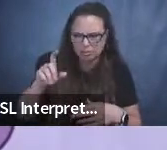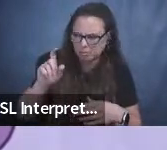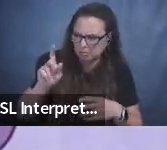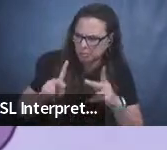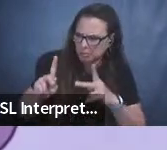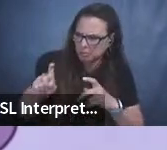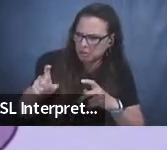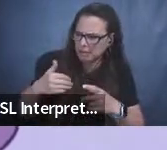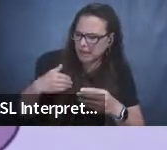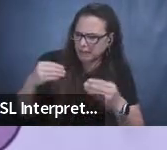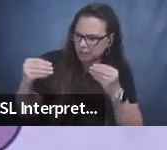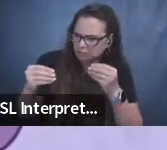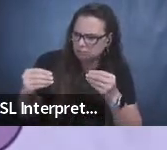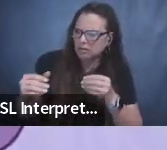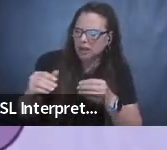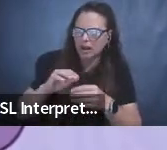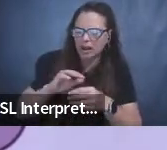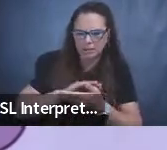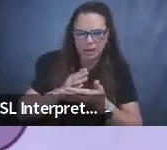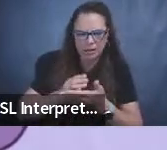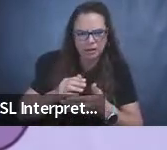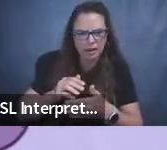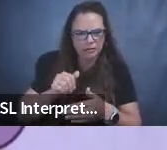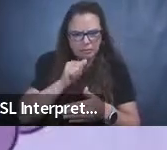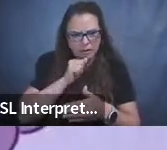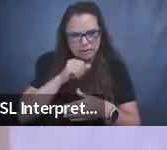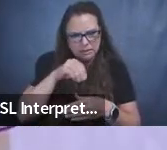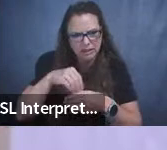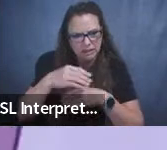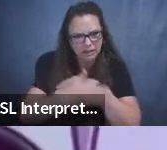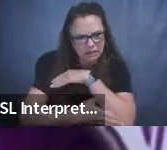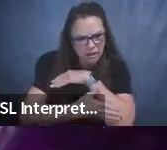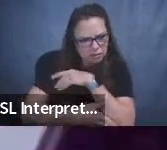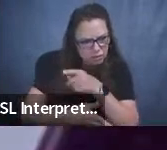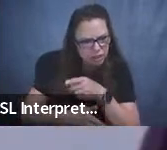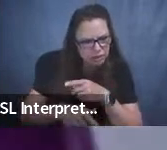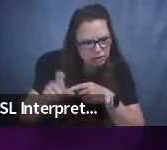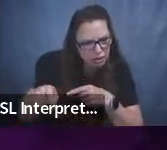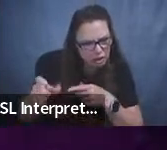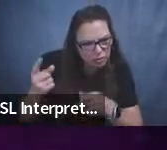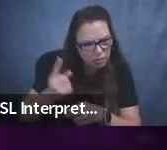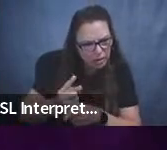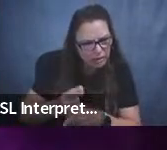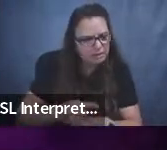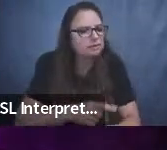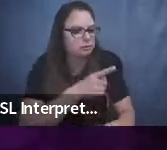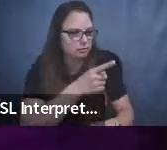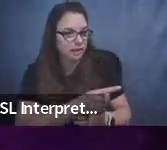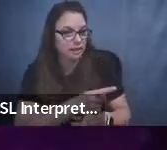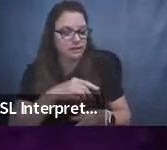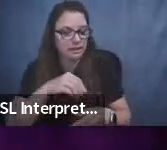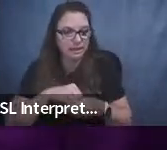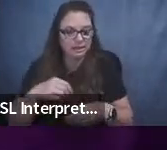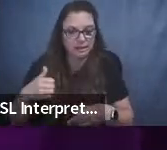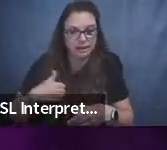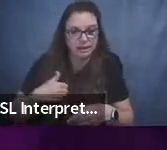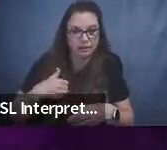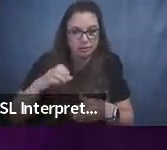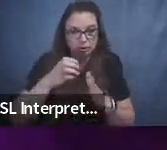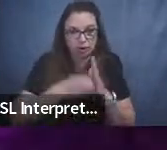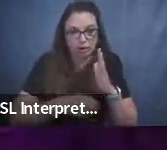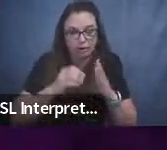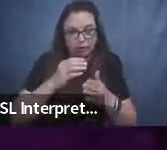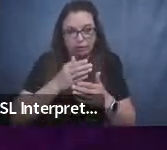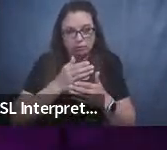privacy in this country? Well, you're right. Sort of. In Canada's Charter of Rights and Freedoms, it states that